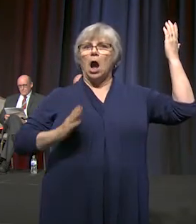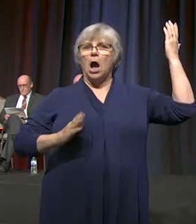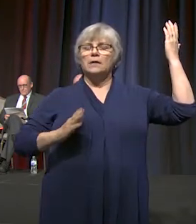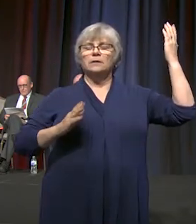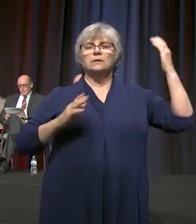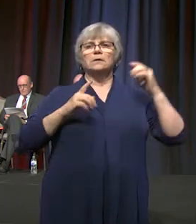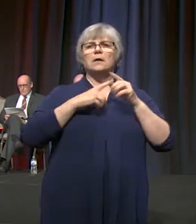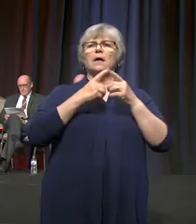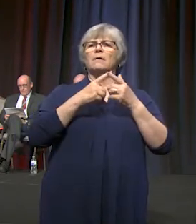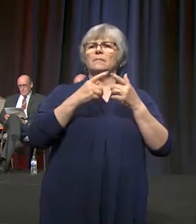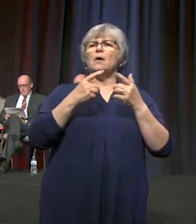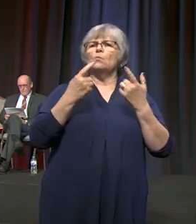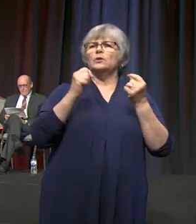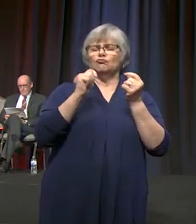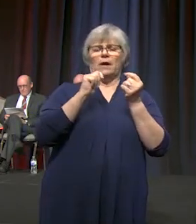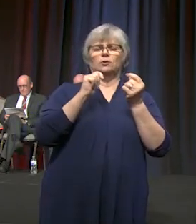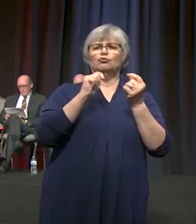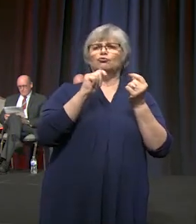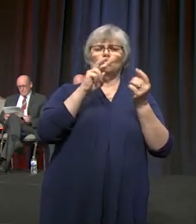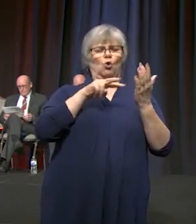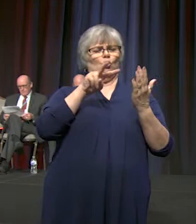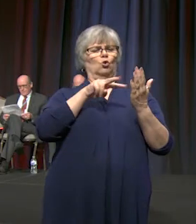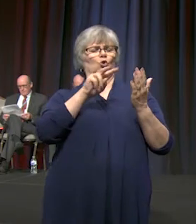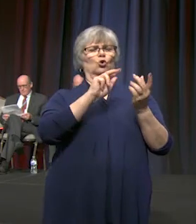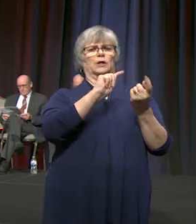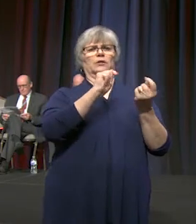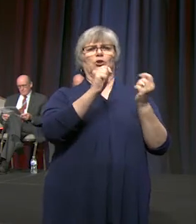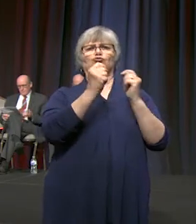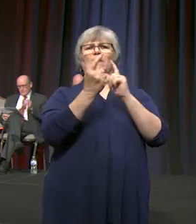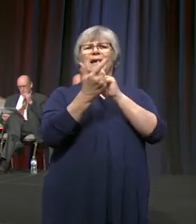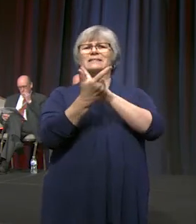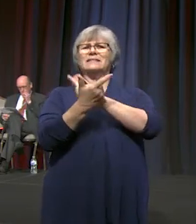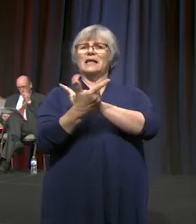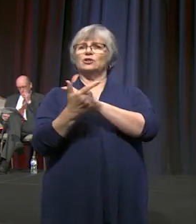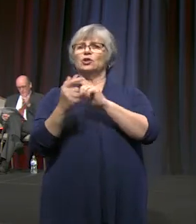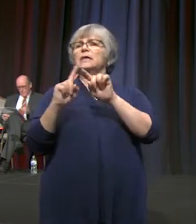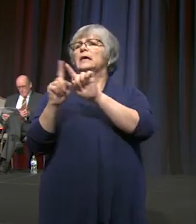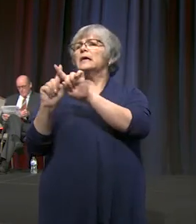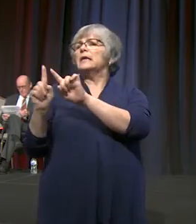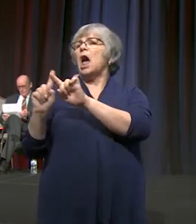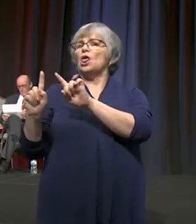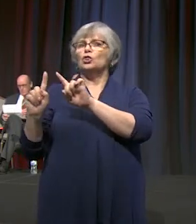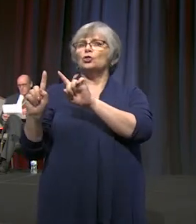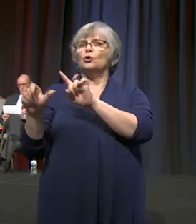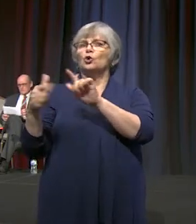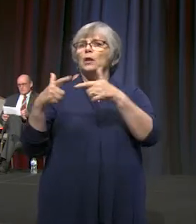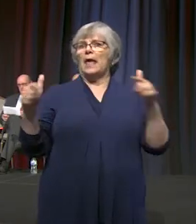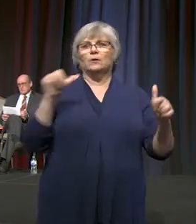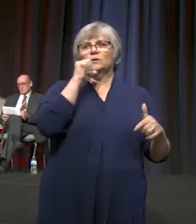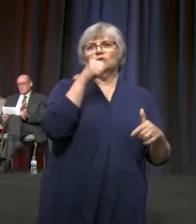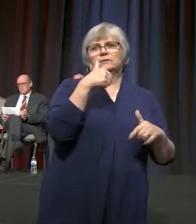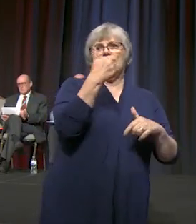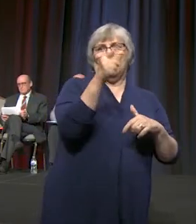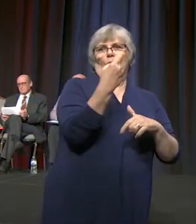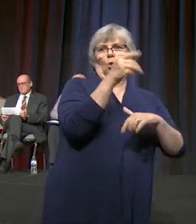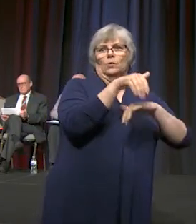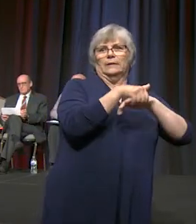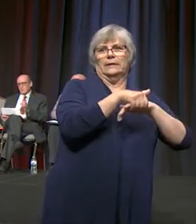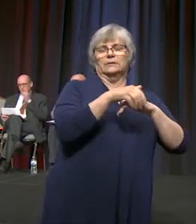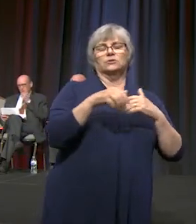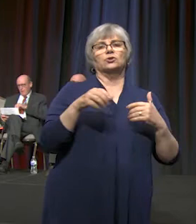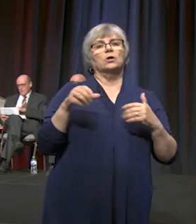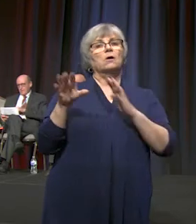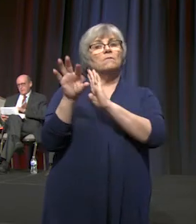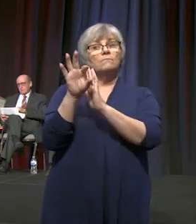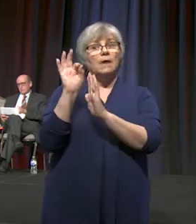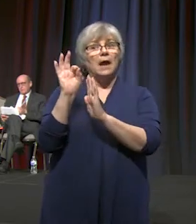looking at the translations and how this will translate in other languages than English. And what we found